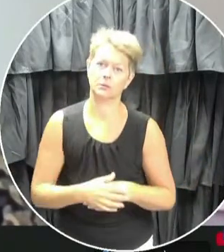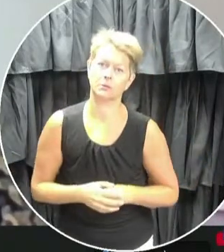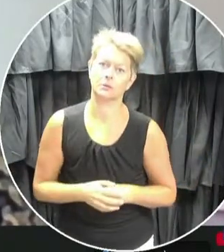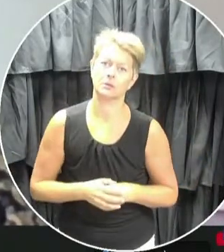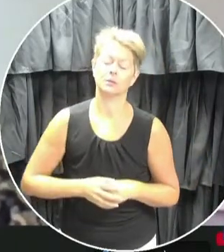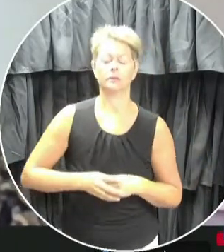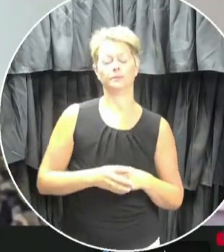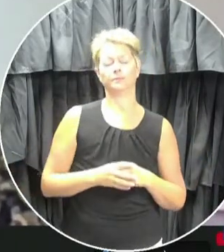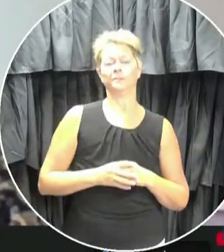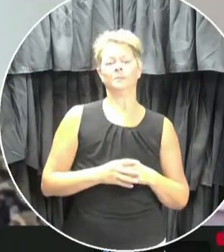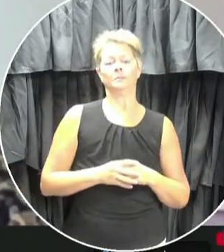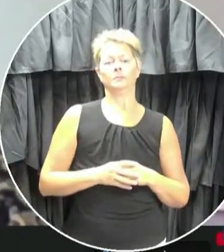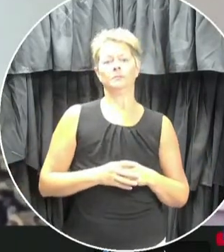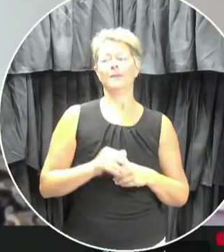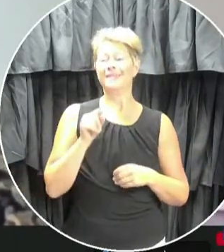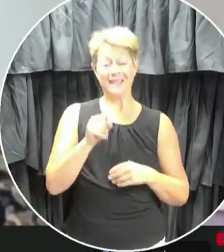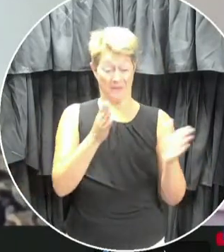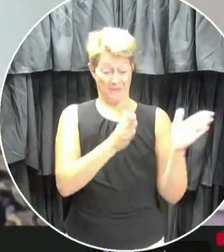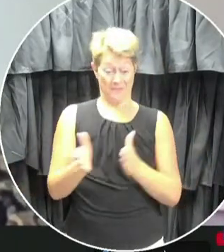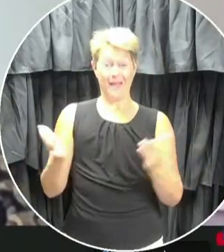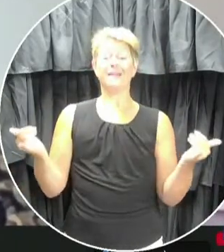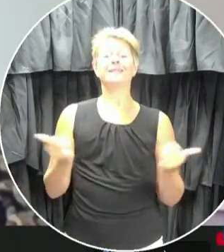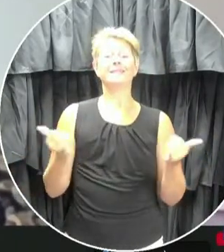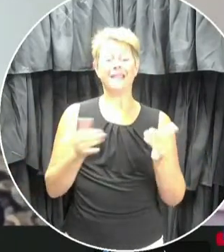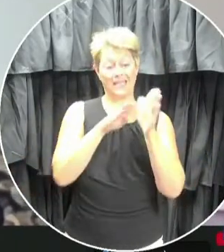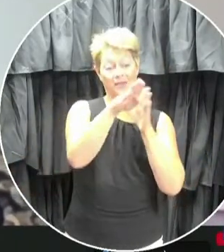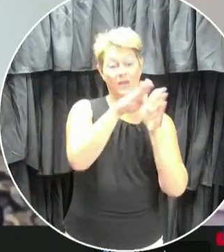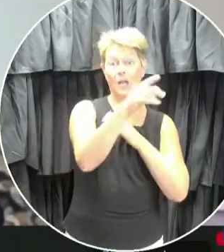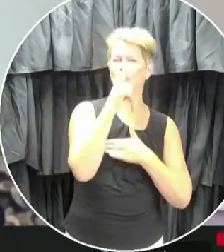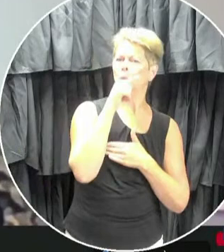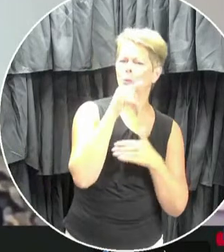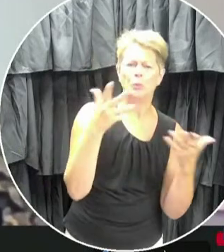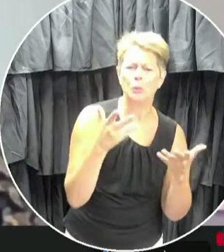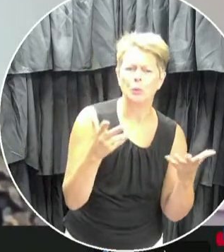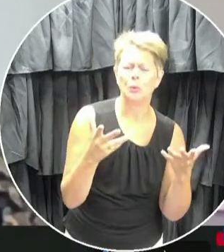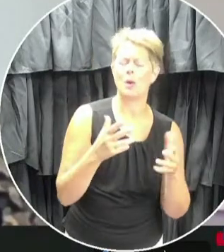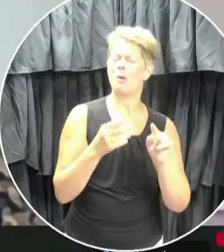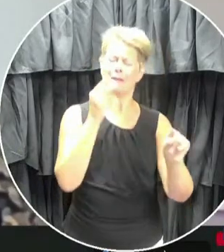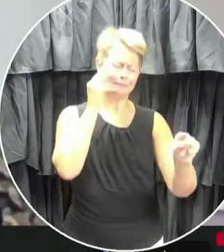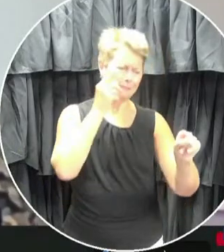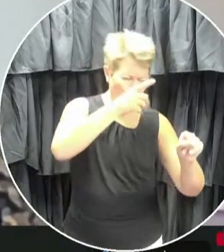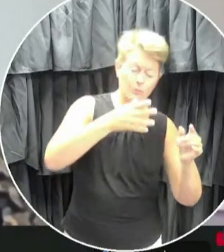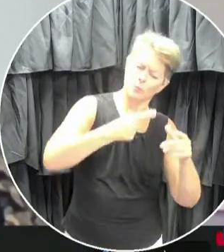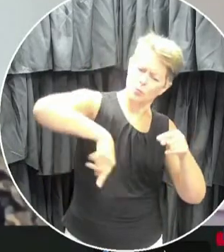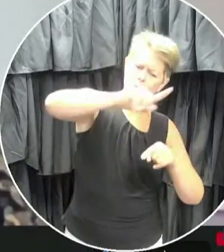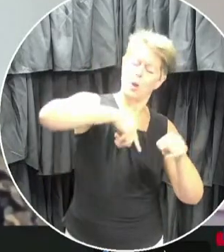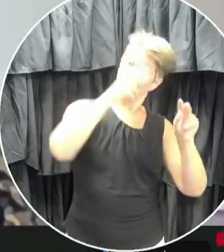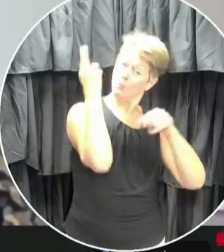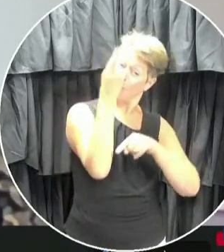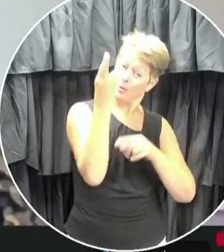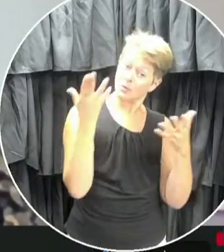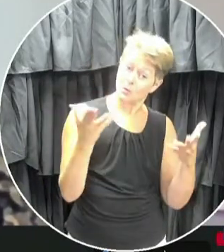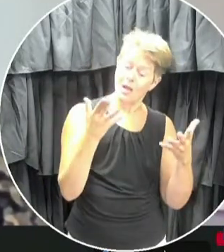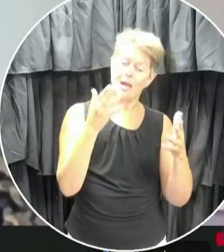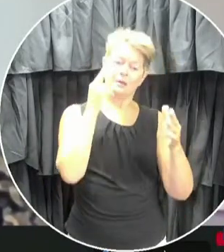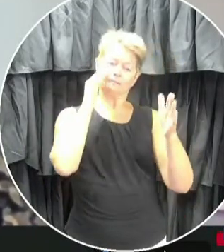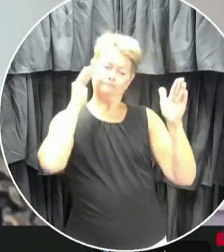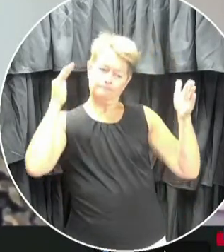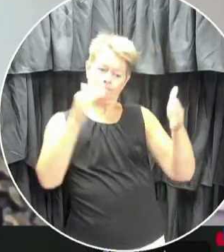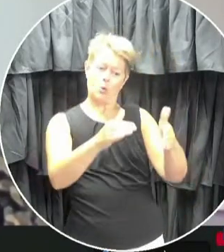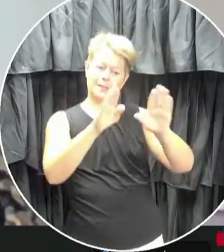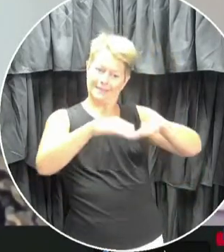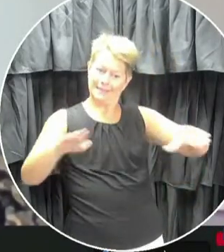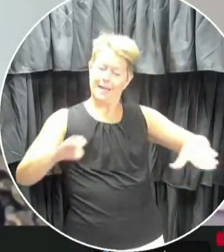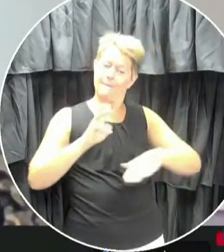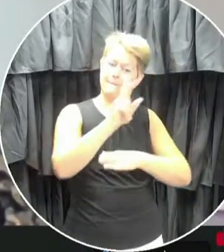The plan being presented here today was developed with the health and total well-being of students and staff top of mind to ensure the safe return to